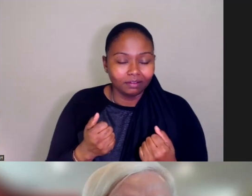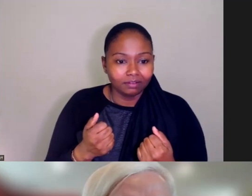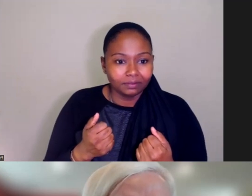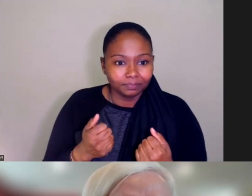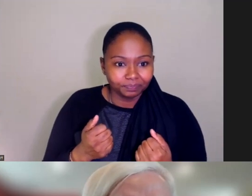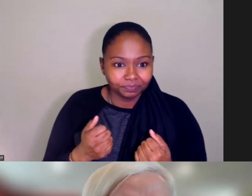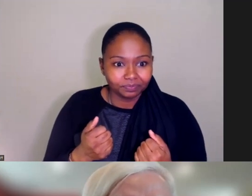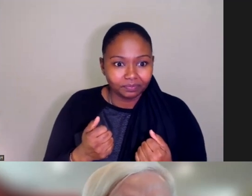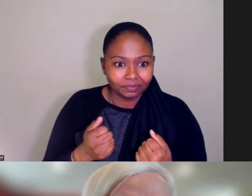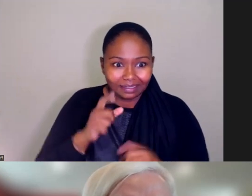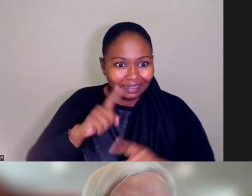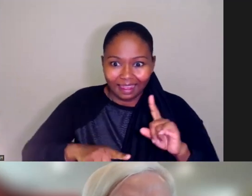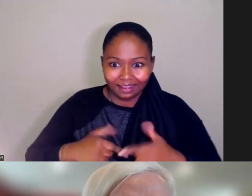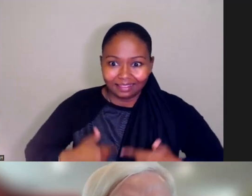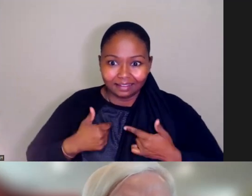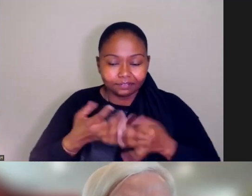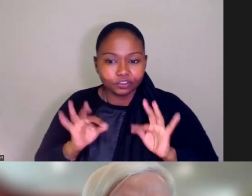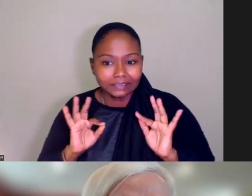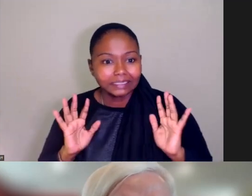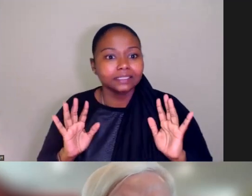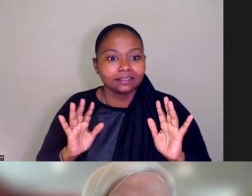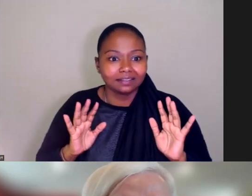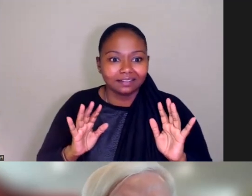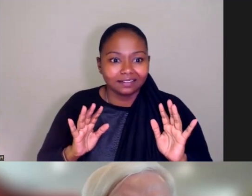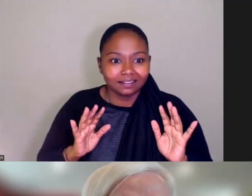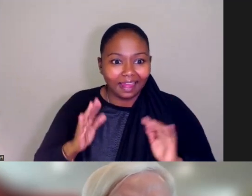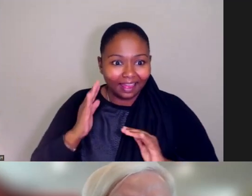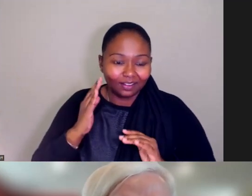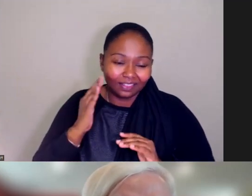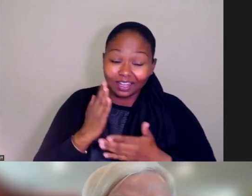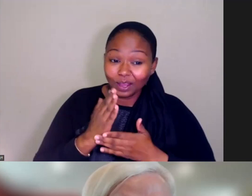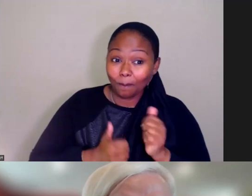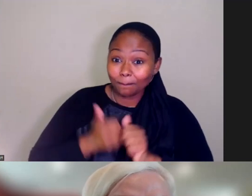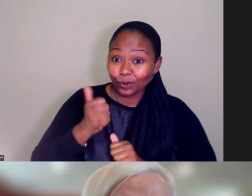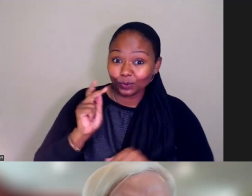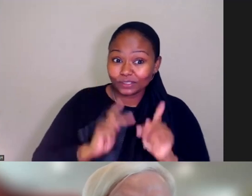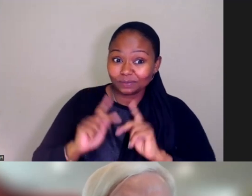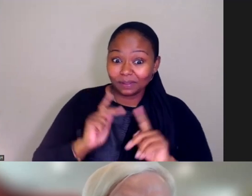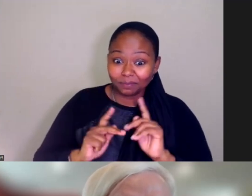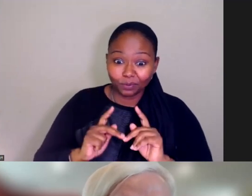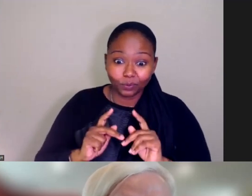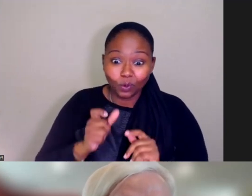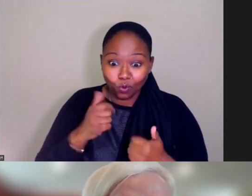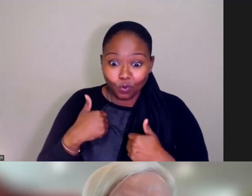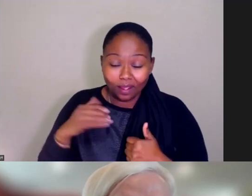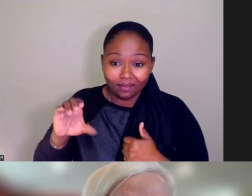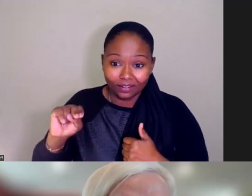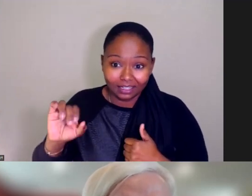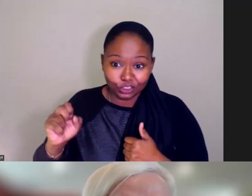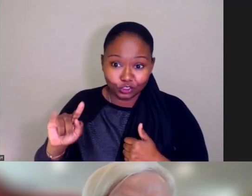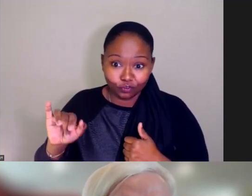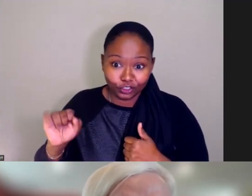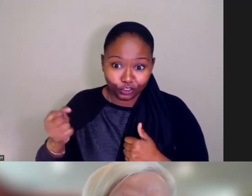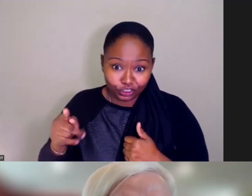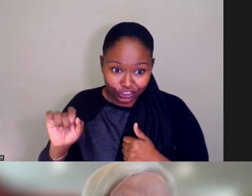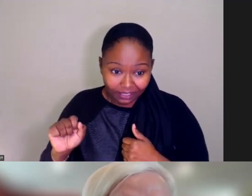Um, you know, I always say that, that most people on conservatorship are not living in locked facilities. They're living in communities that we all